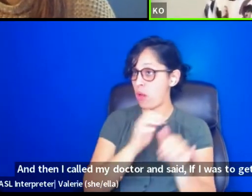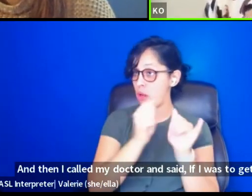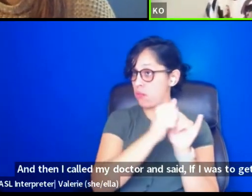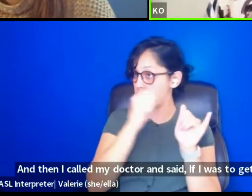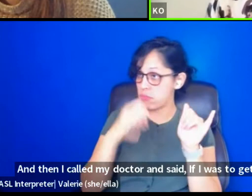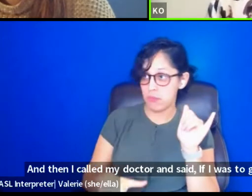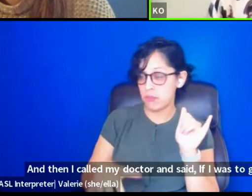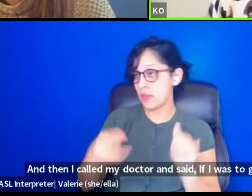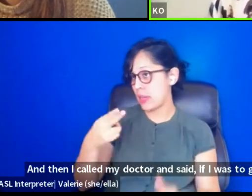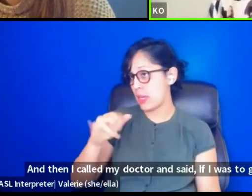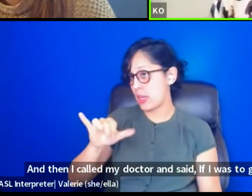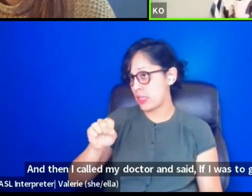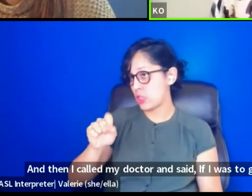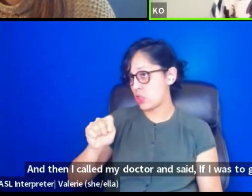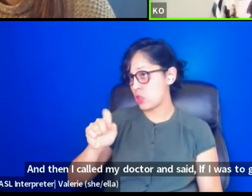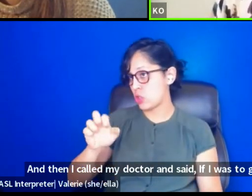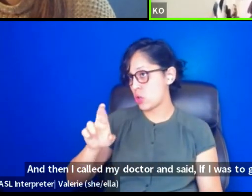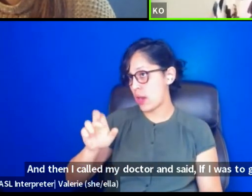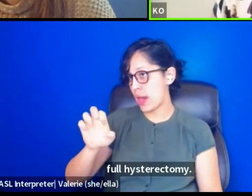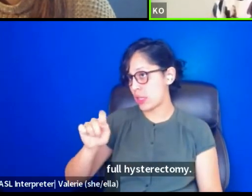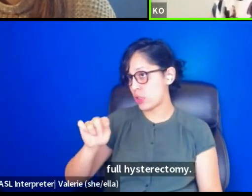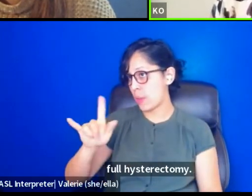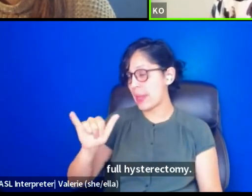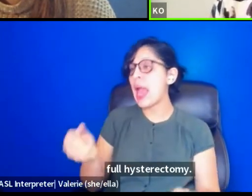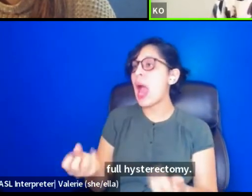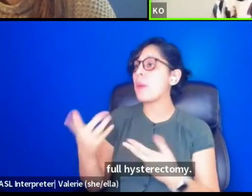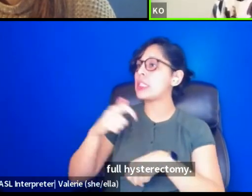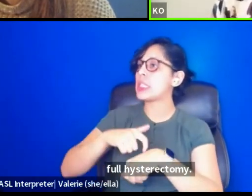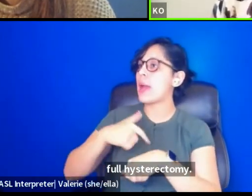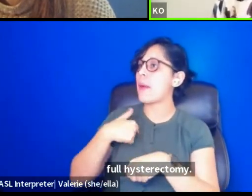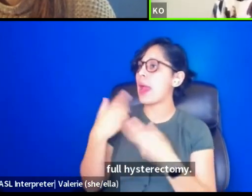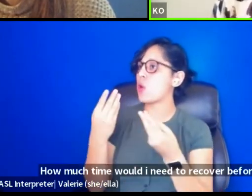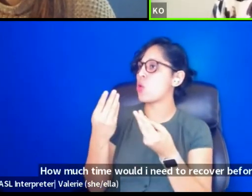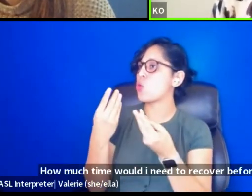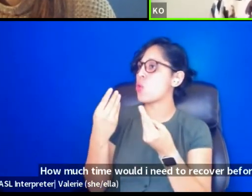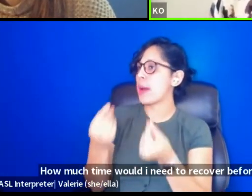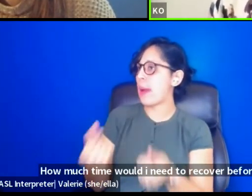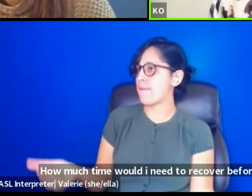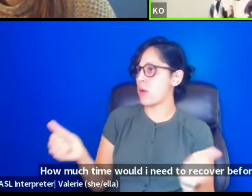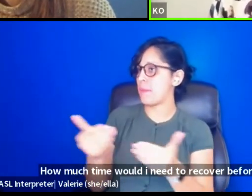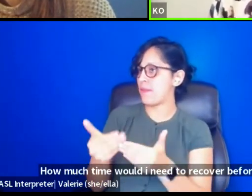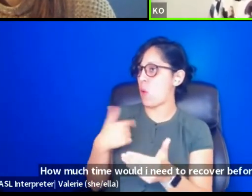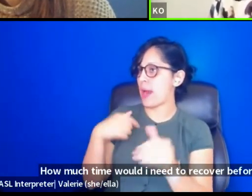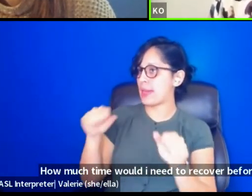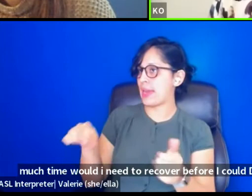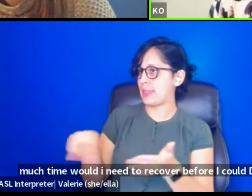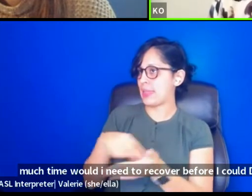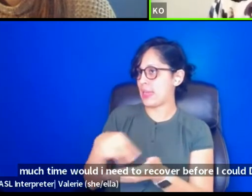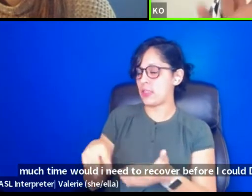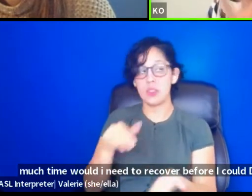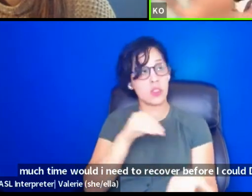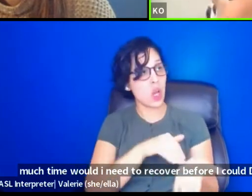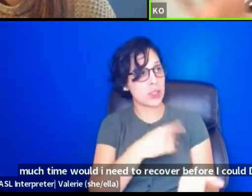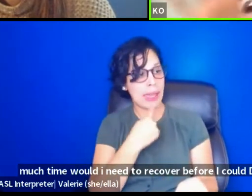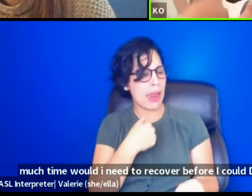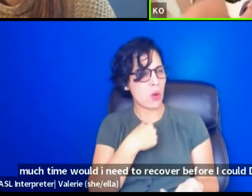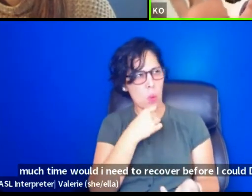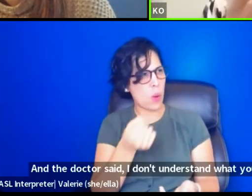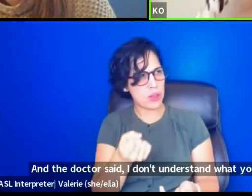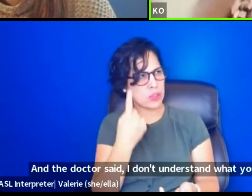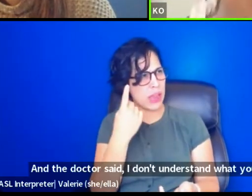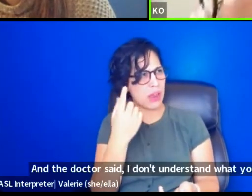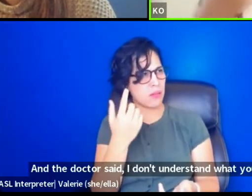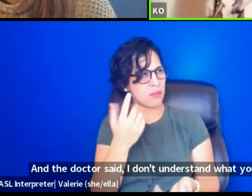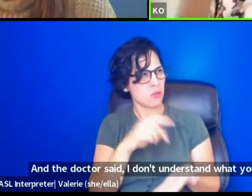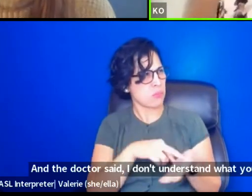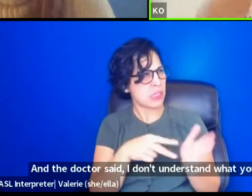how much time would I need to recover before I could dance? And the doctor said, I don't understand what you're asking.